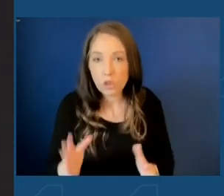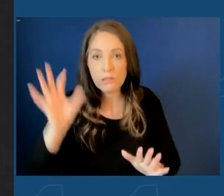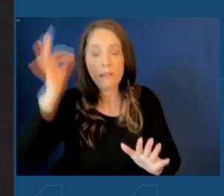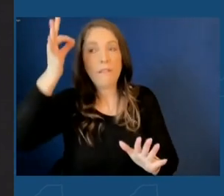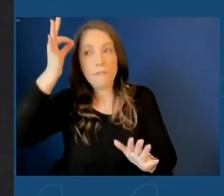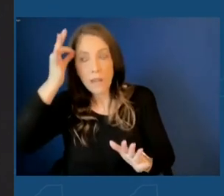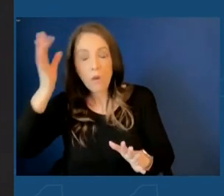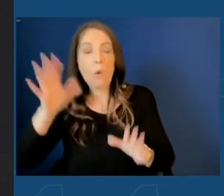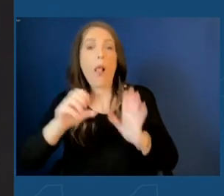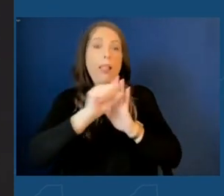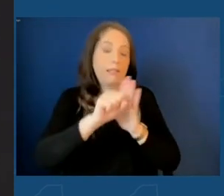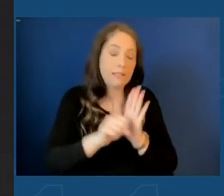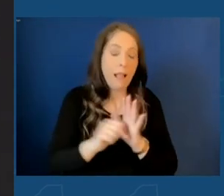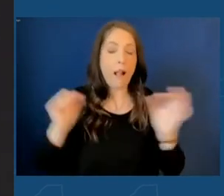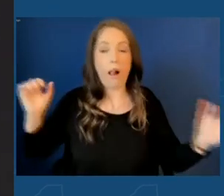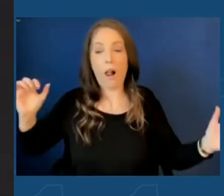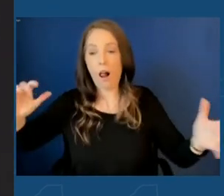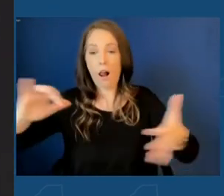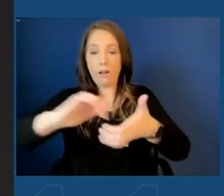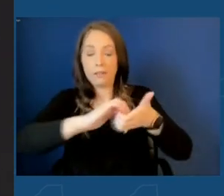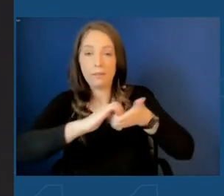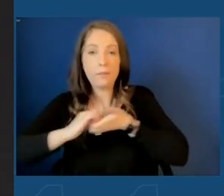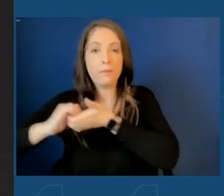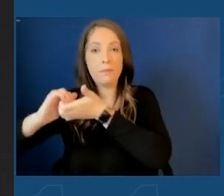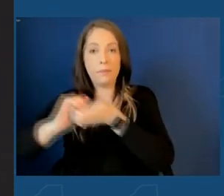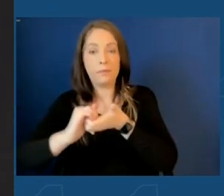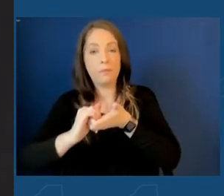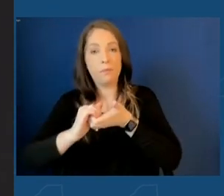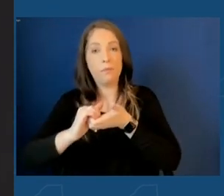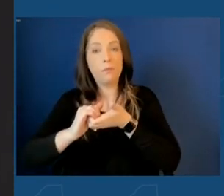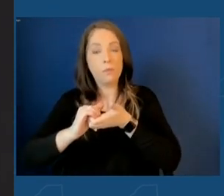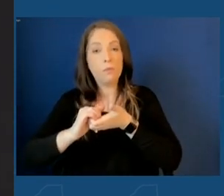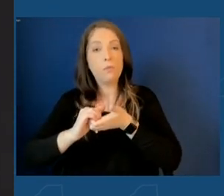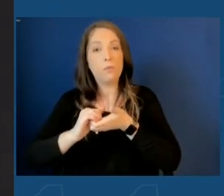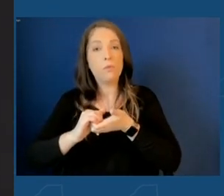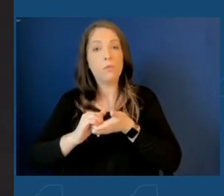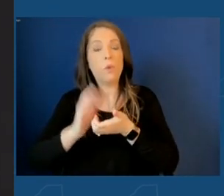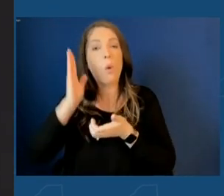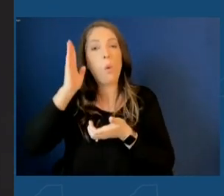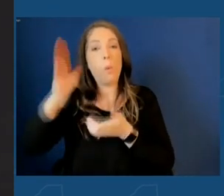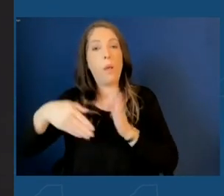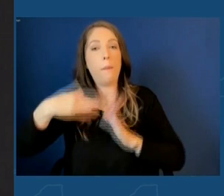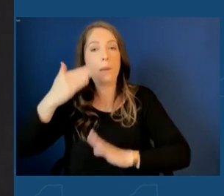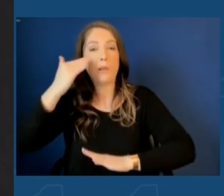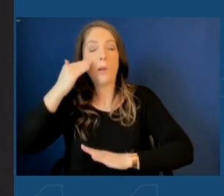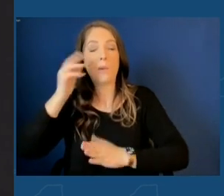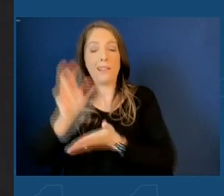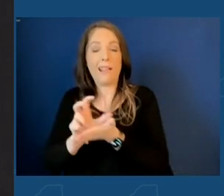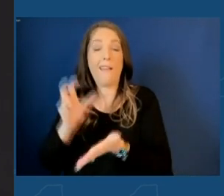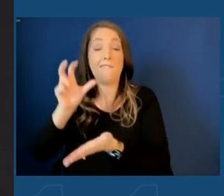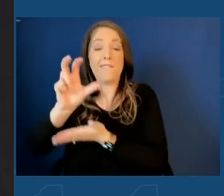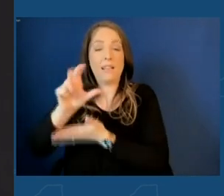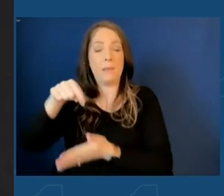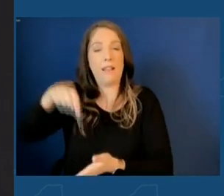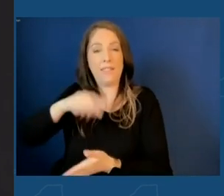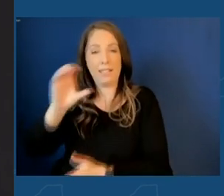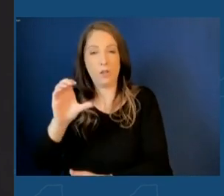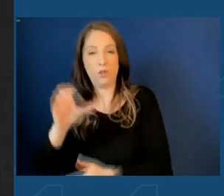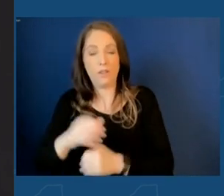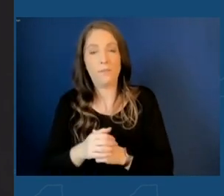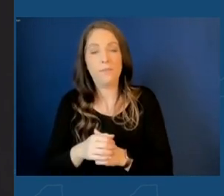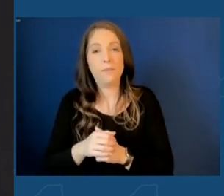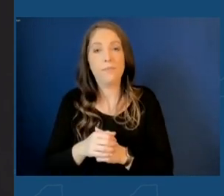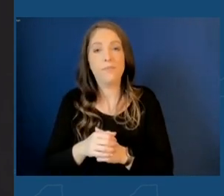state to be able to close on a deal which would be known as the investment of the century. News